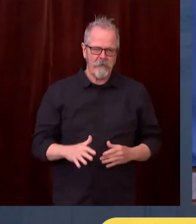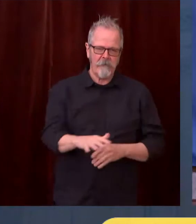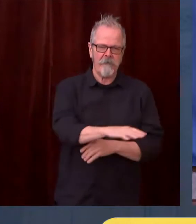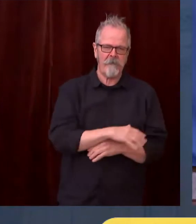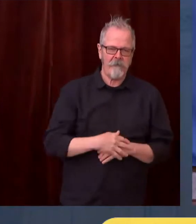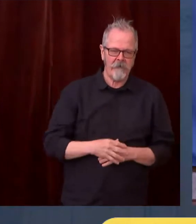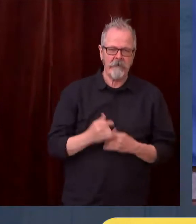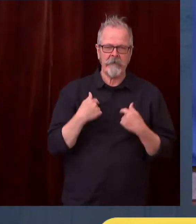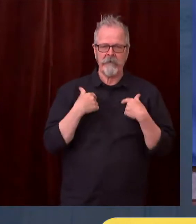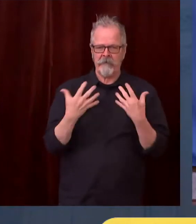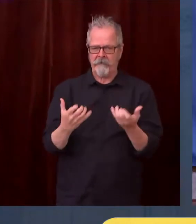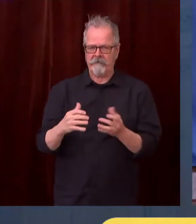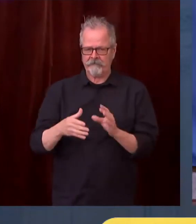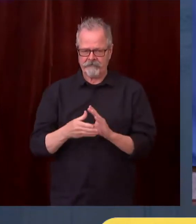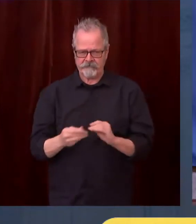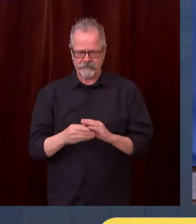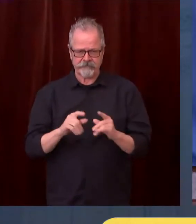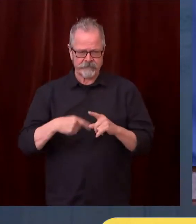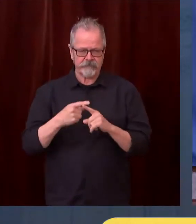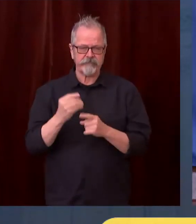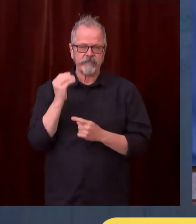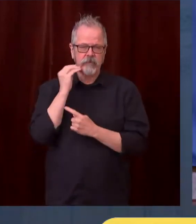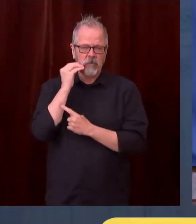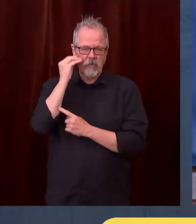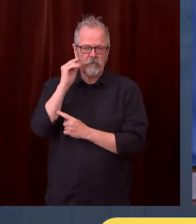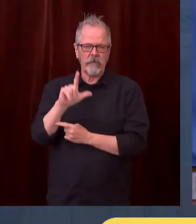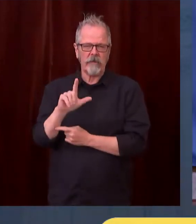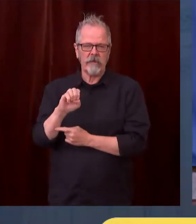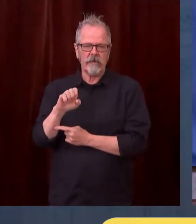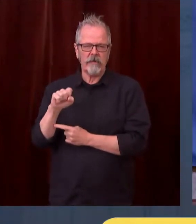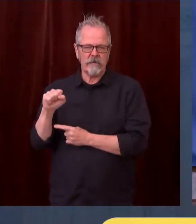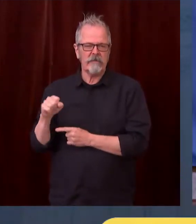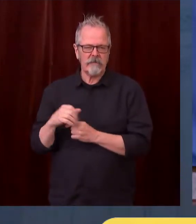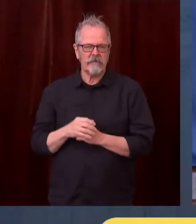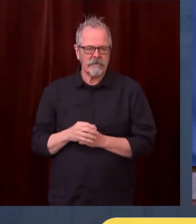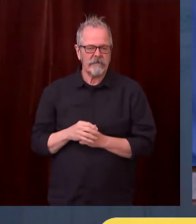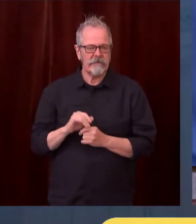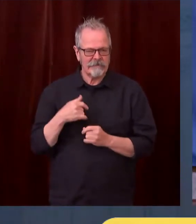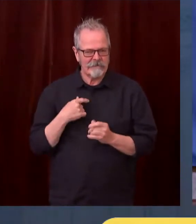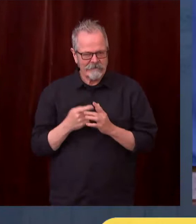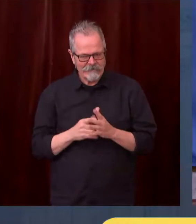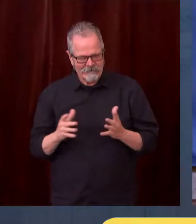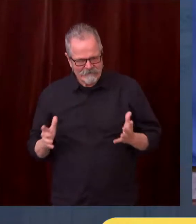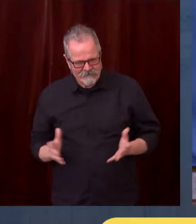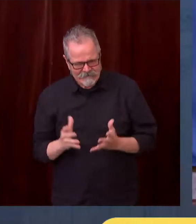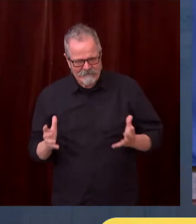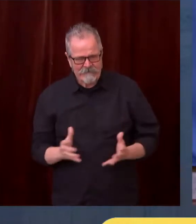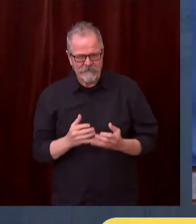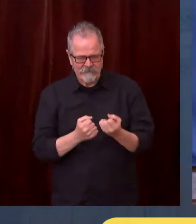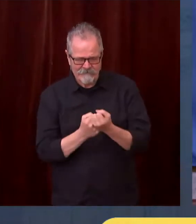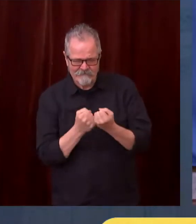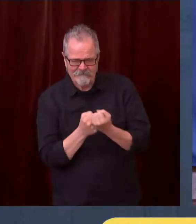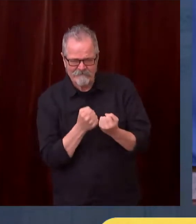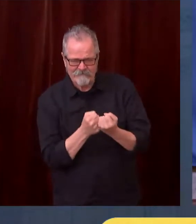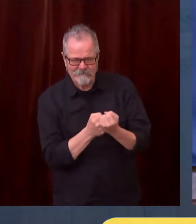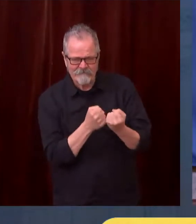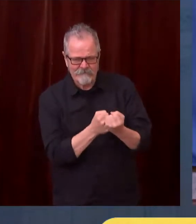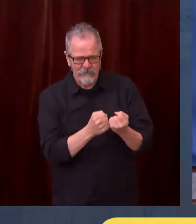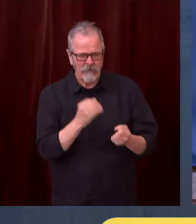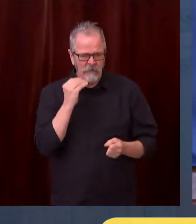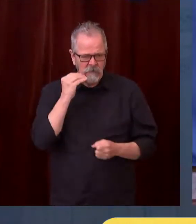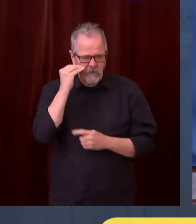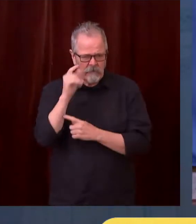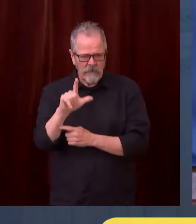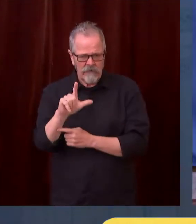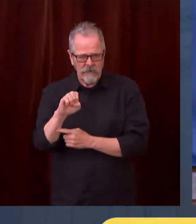We've certainly made big investments in helping people through a housing crisis, but we know that even though we've had an eviction moratorium,